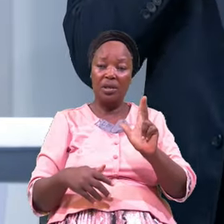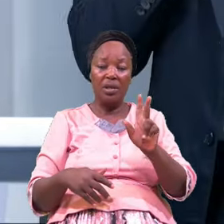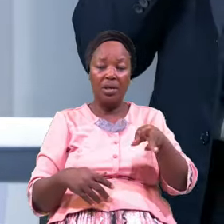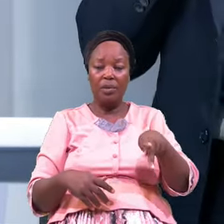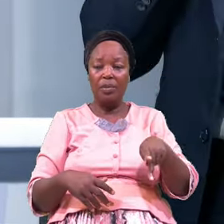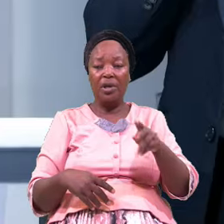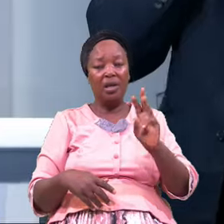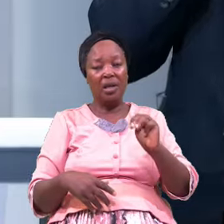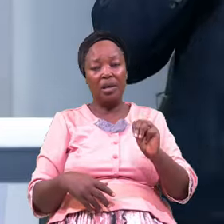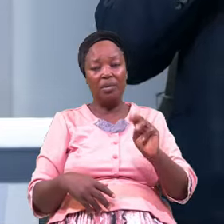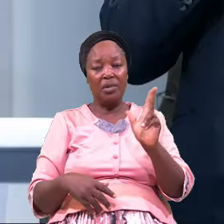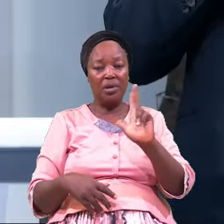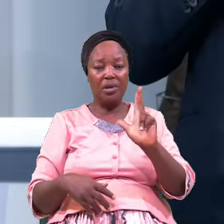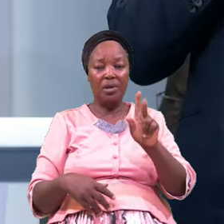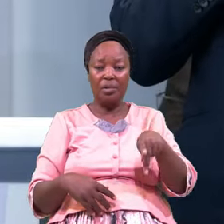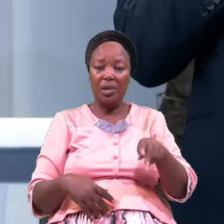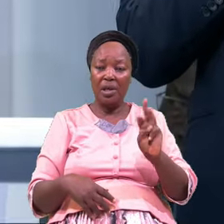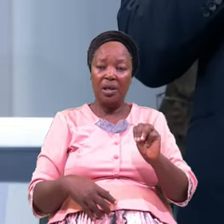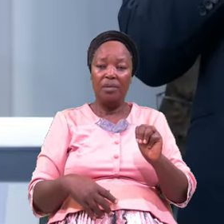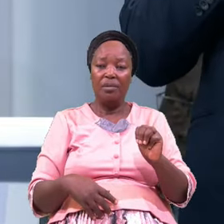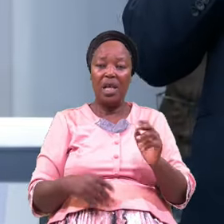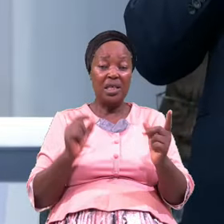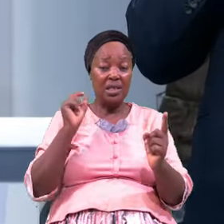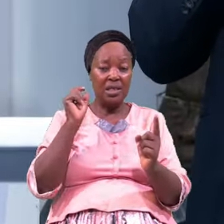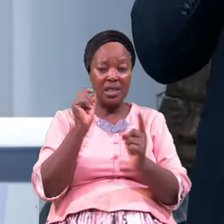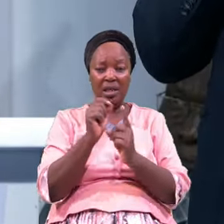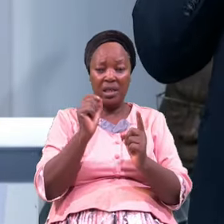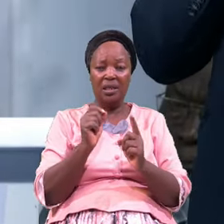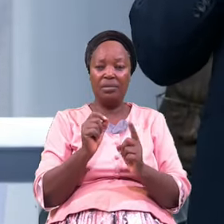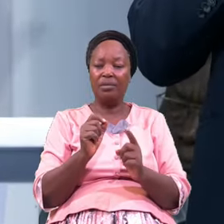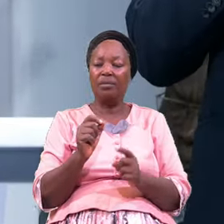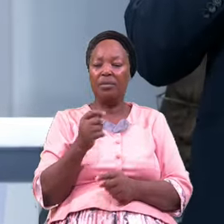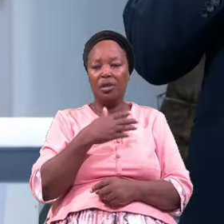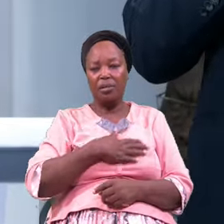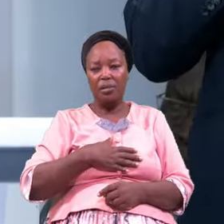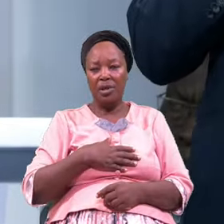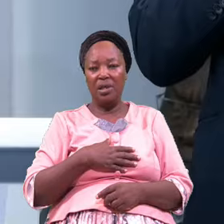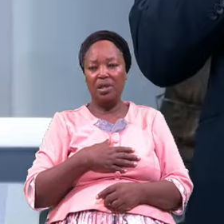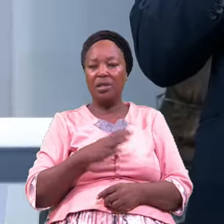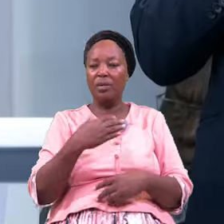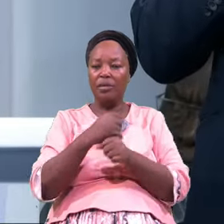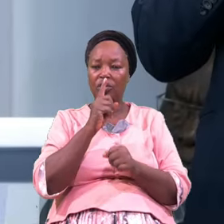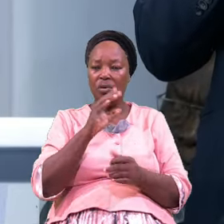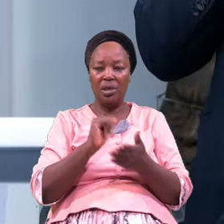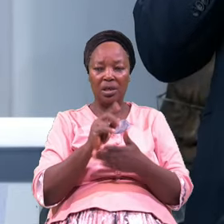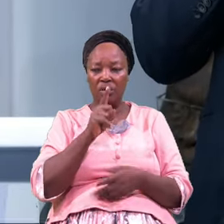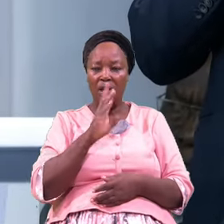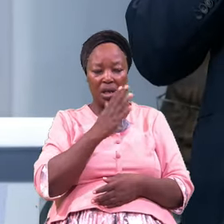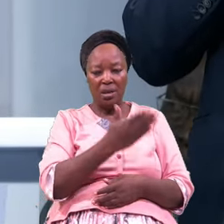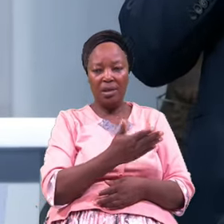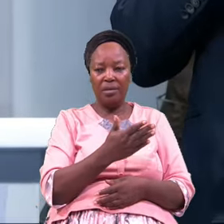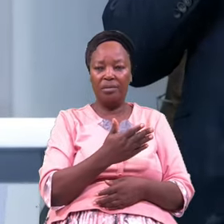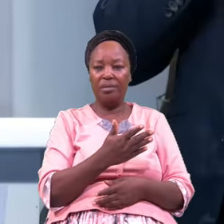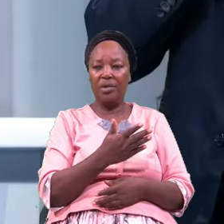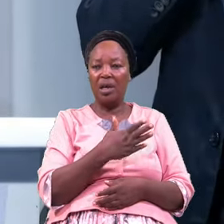3 PM Dot Make Sure You You Are There And